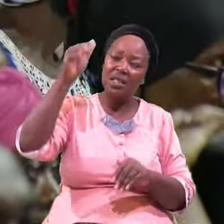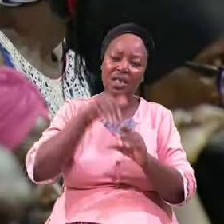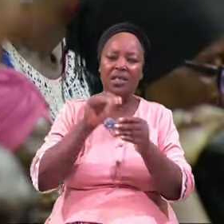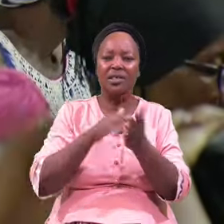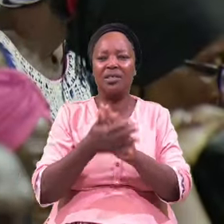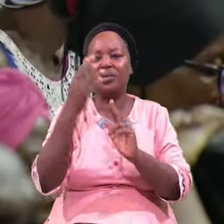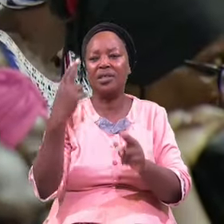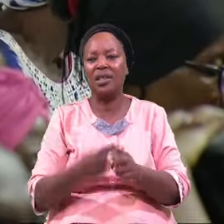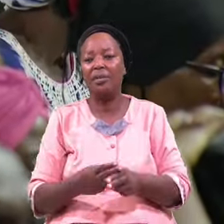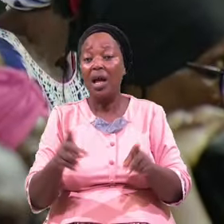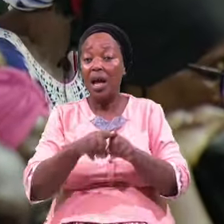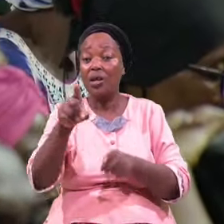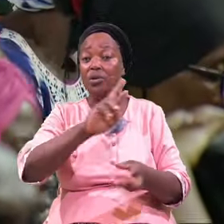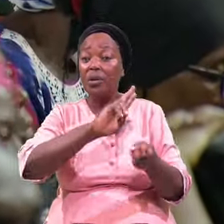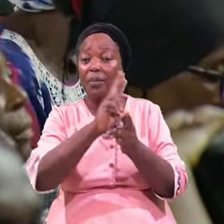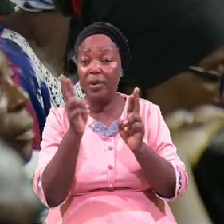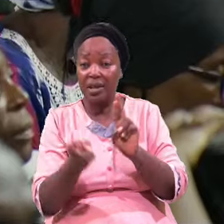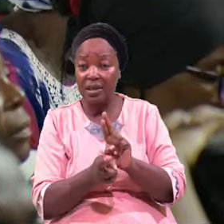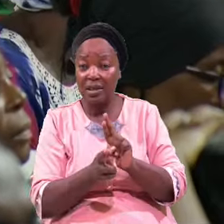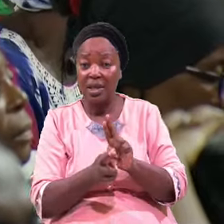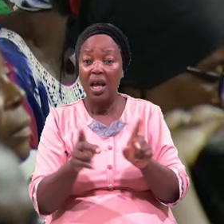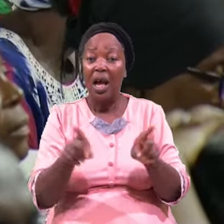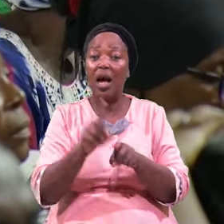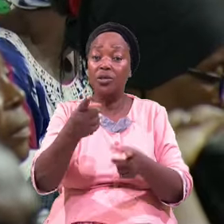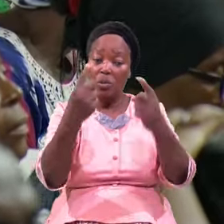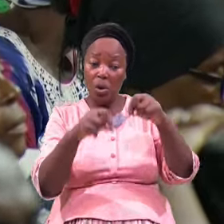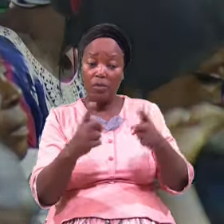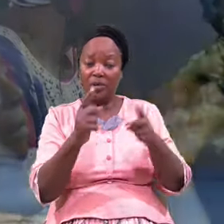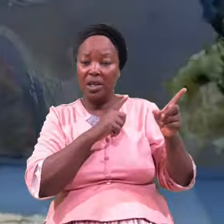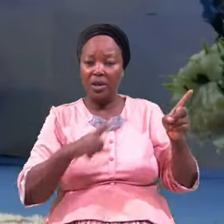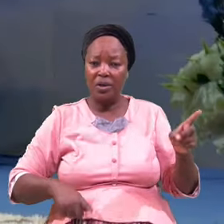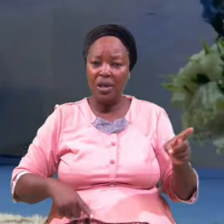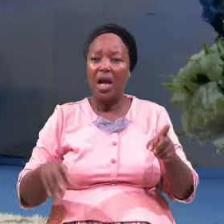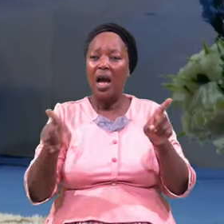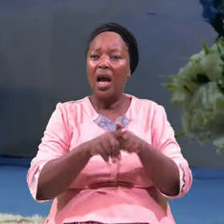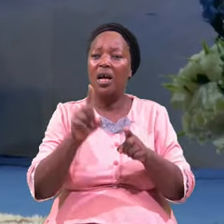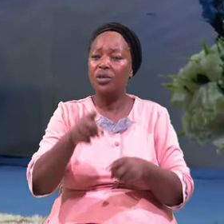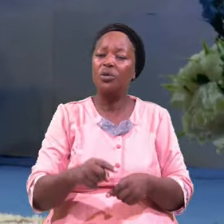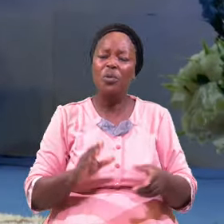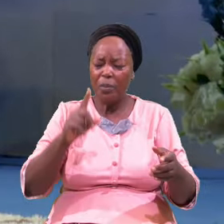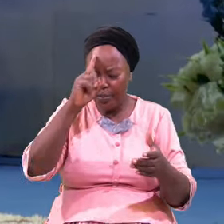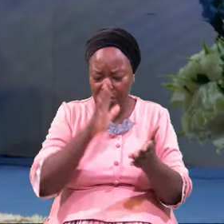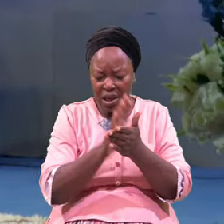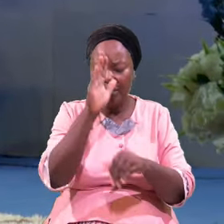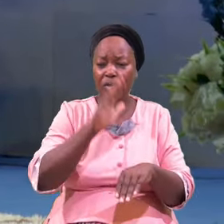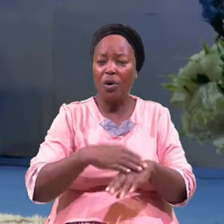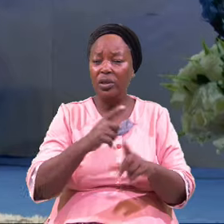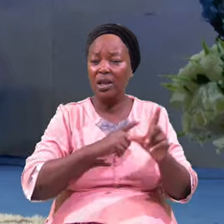As You Repent As You Turn To The Lord As You Believe On The Lord